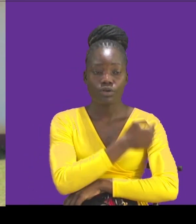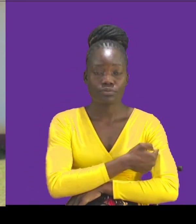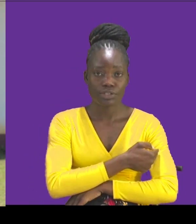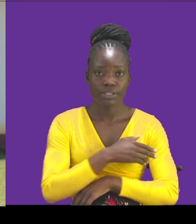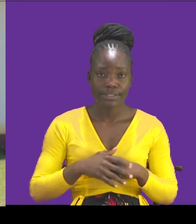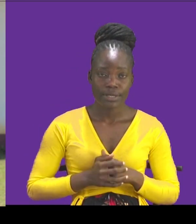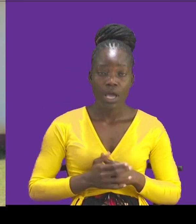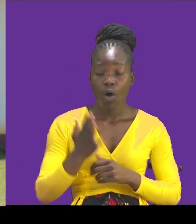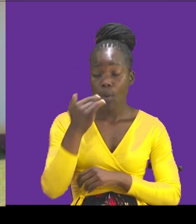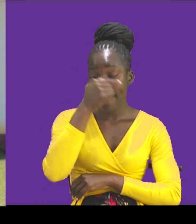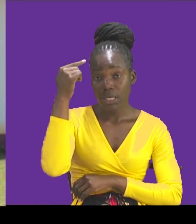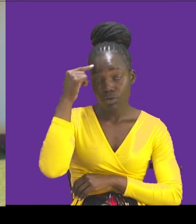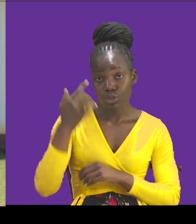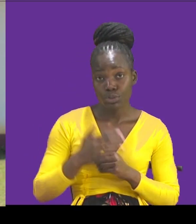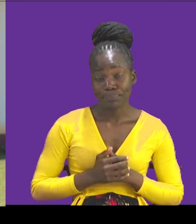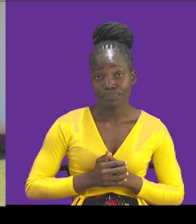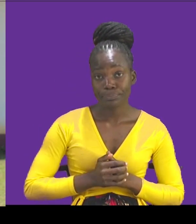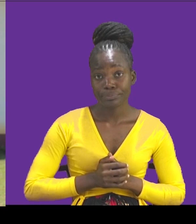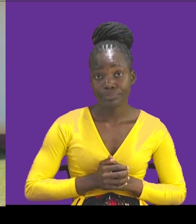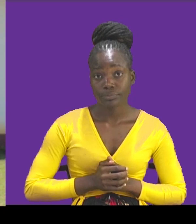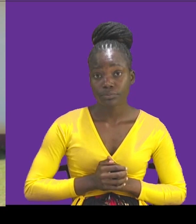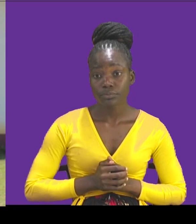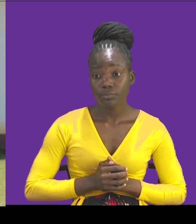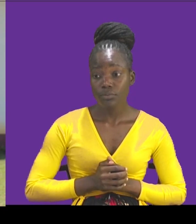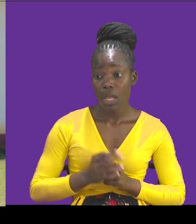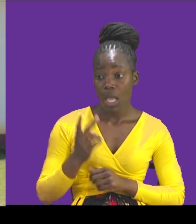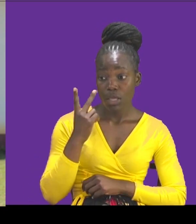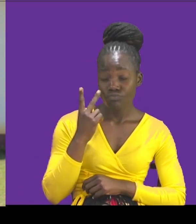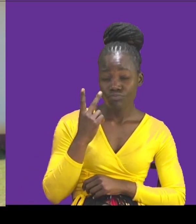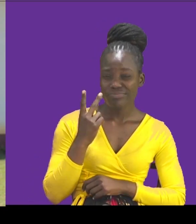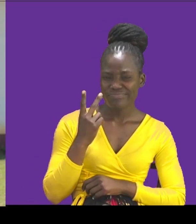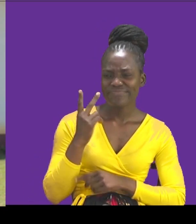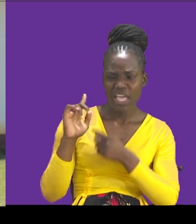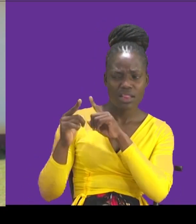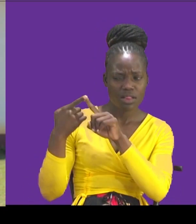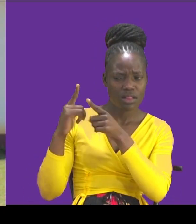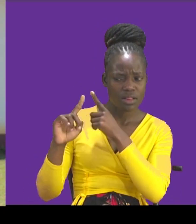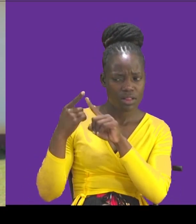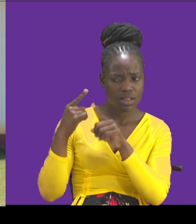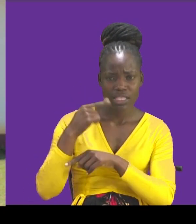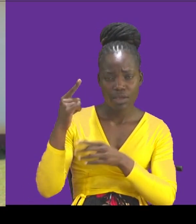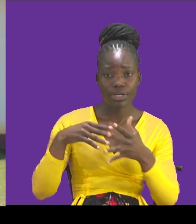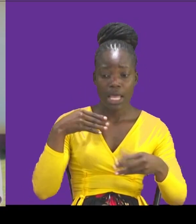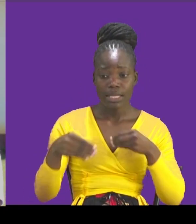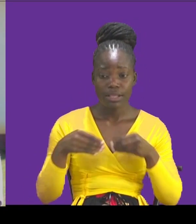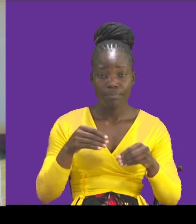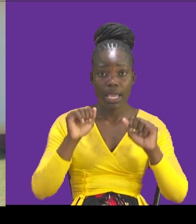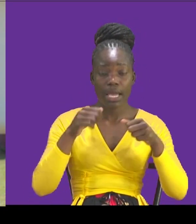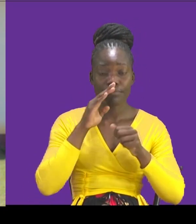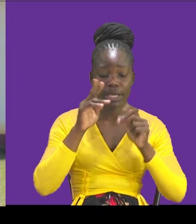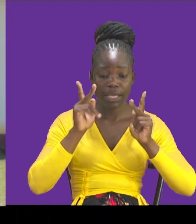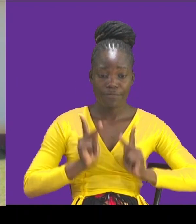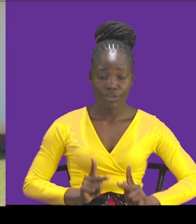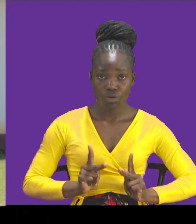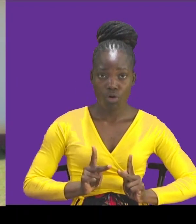because she saw it fit that disability can be in physical form